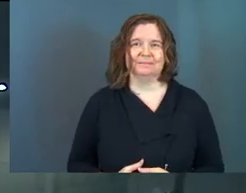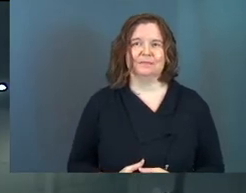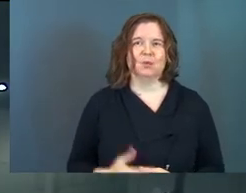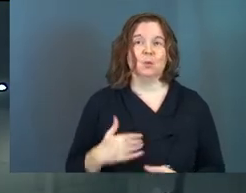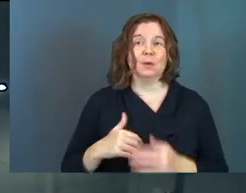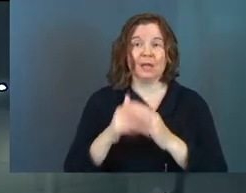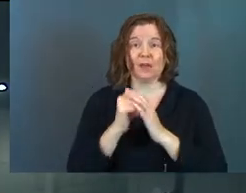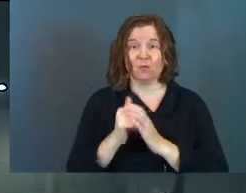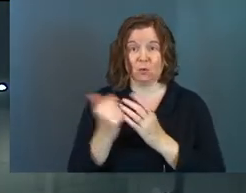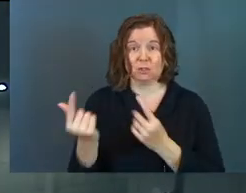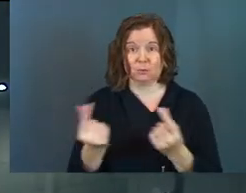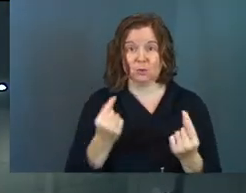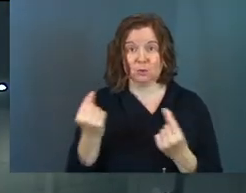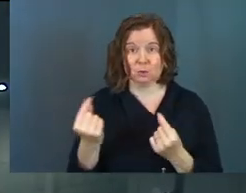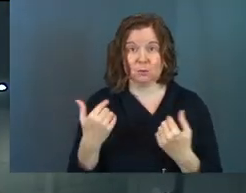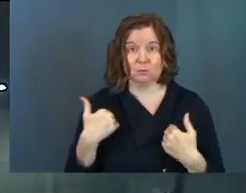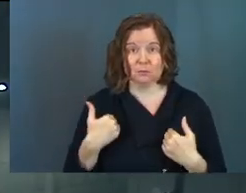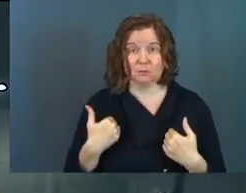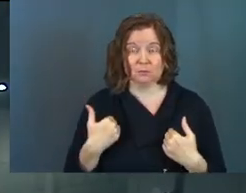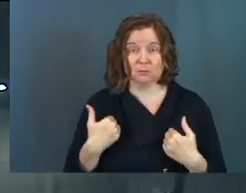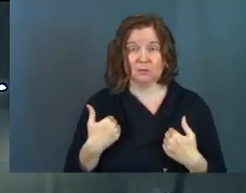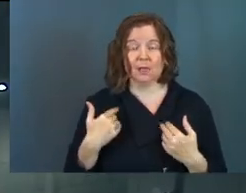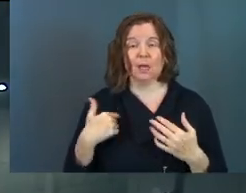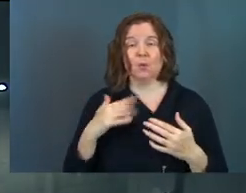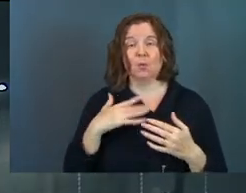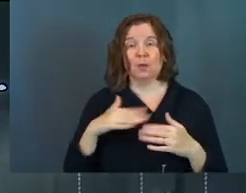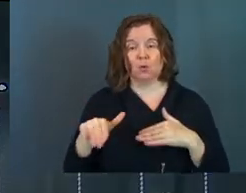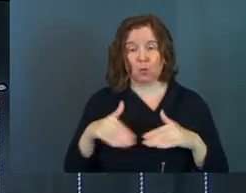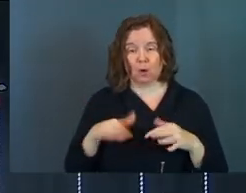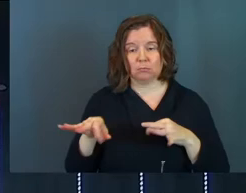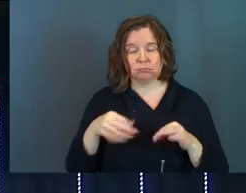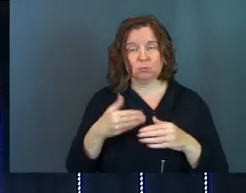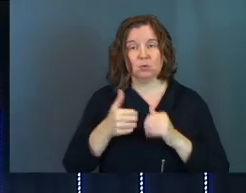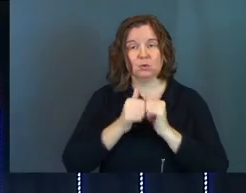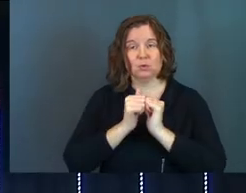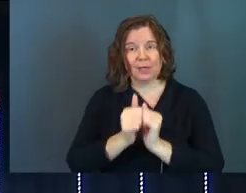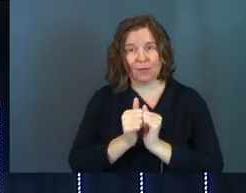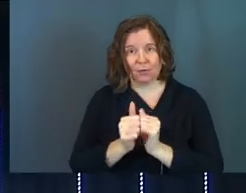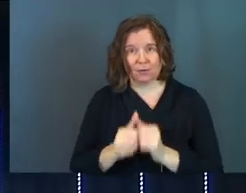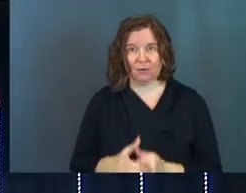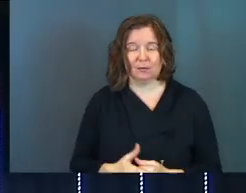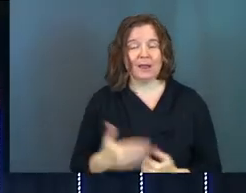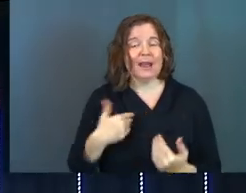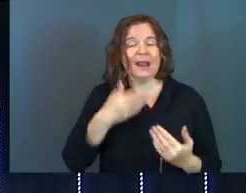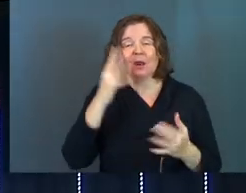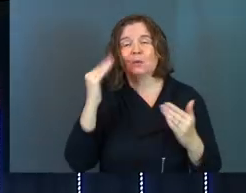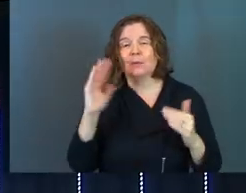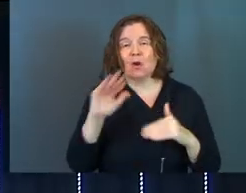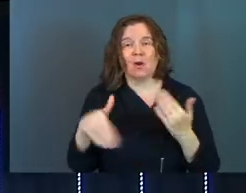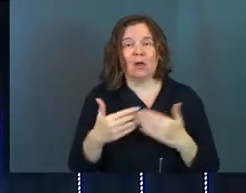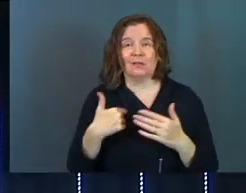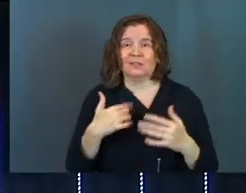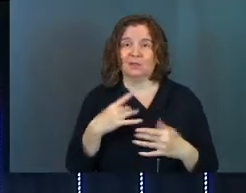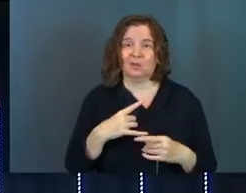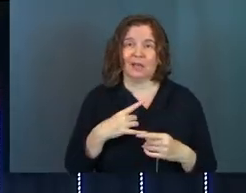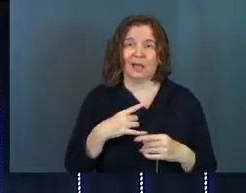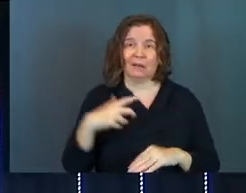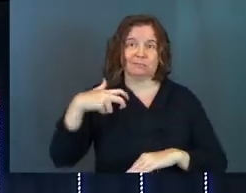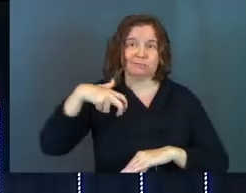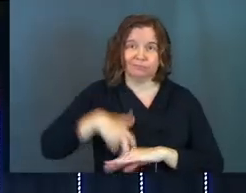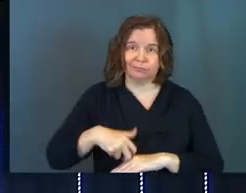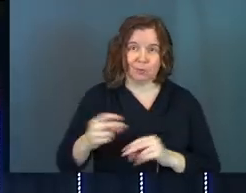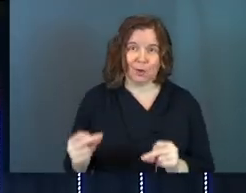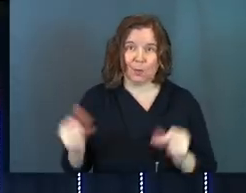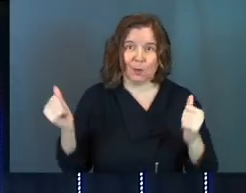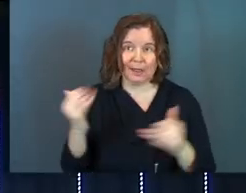we got worship to do and we're going to walk through this together and I don't expect all of us to like drop to our